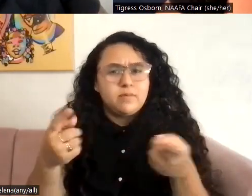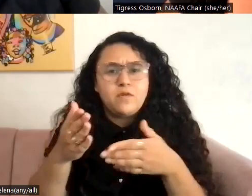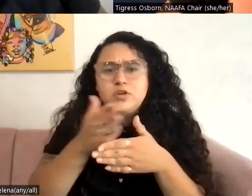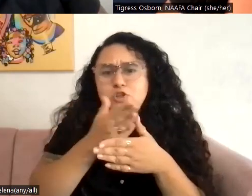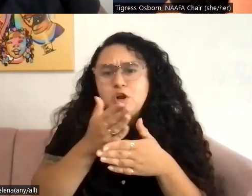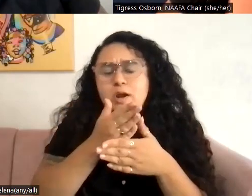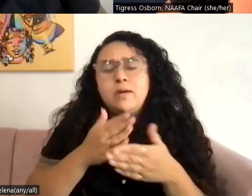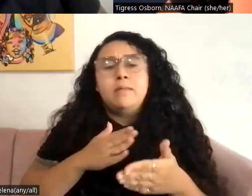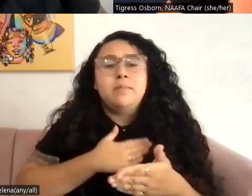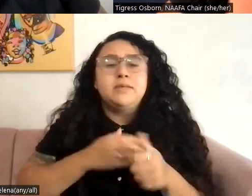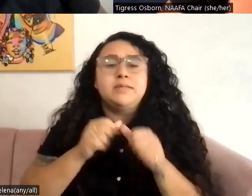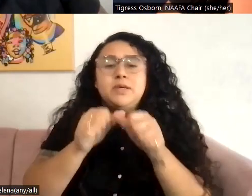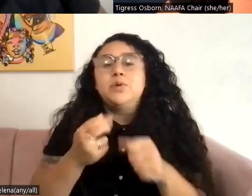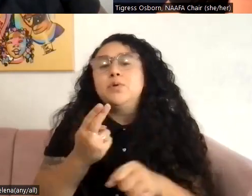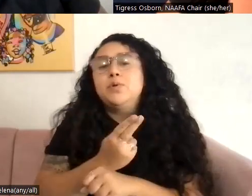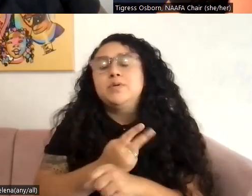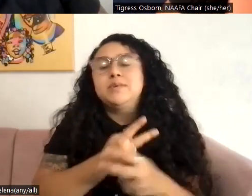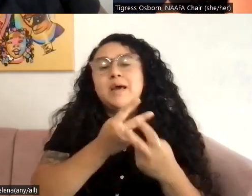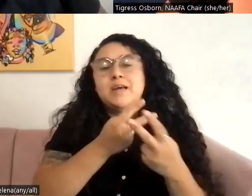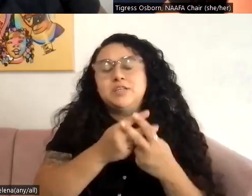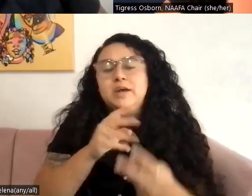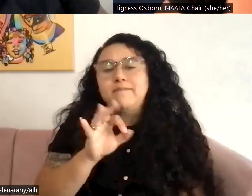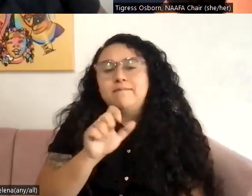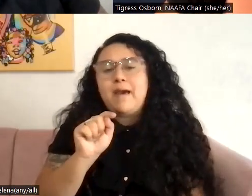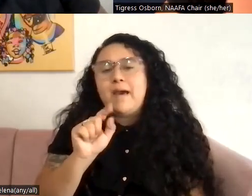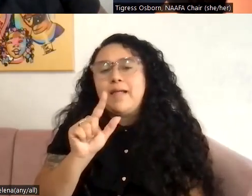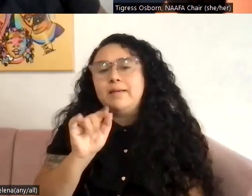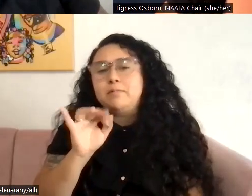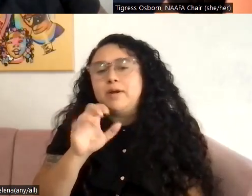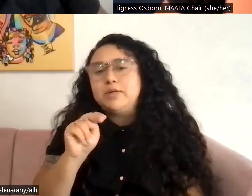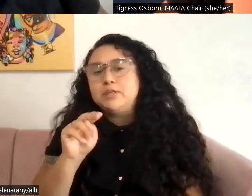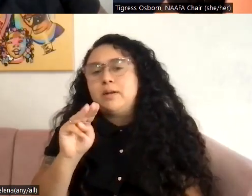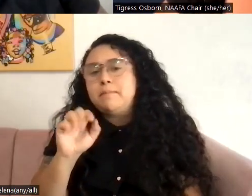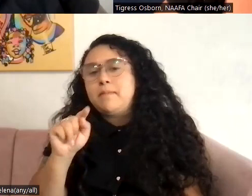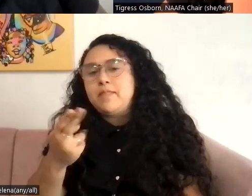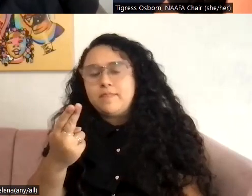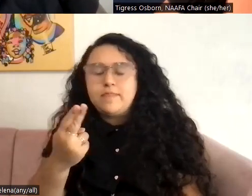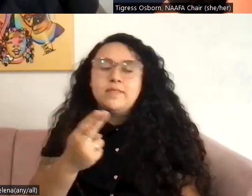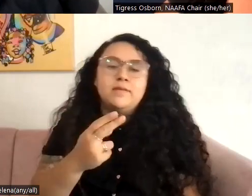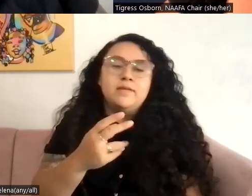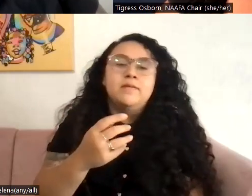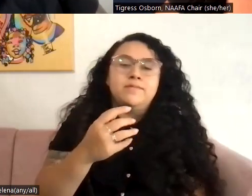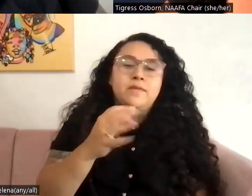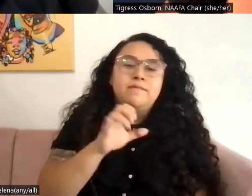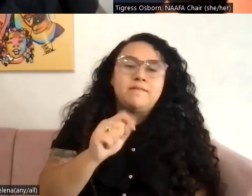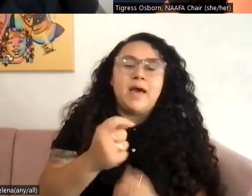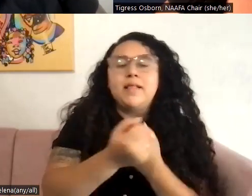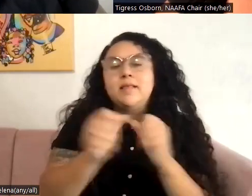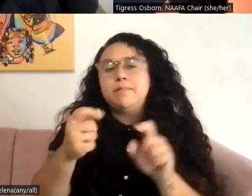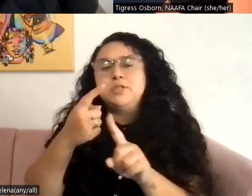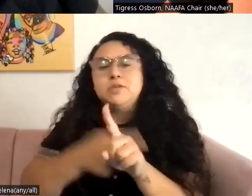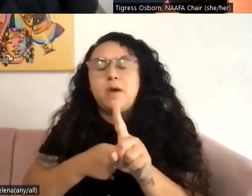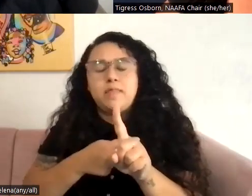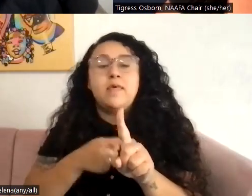use the hashtag Fat Liberation Month to share more about what this movement and the quest for equity and equality